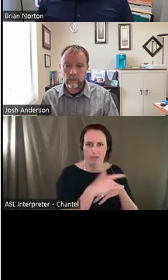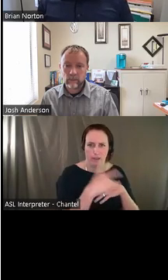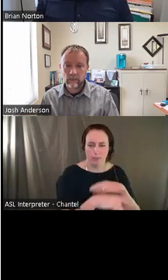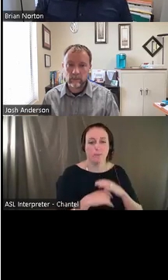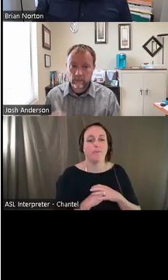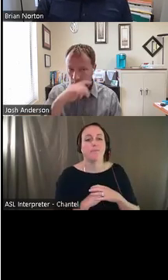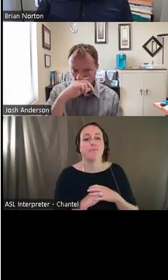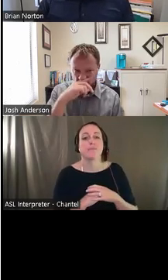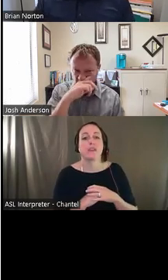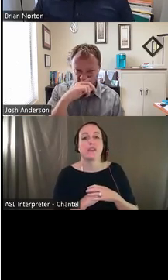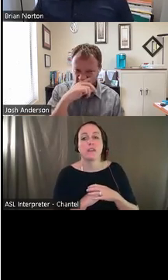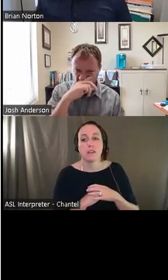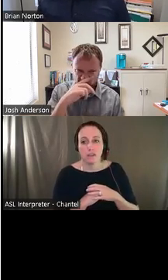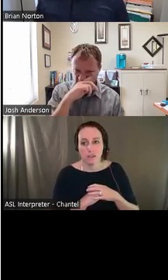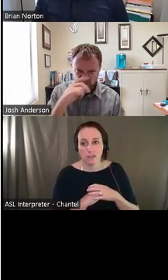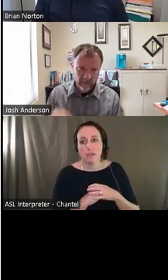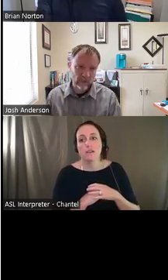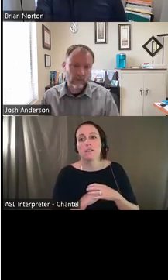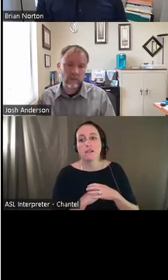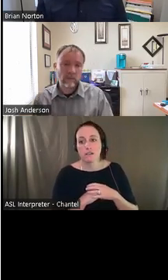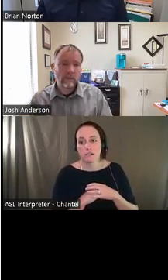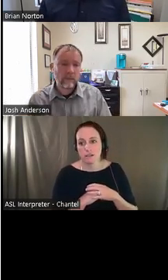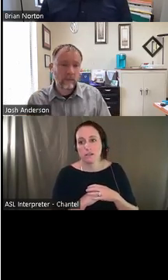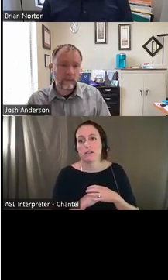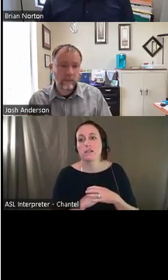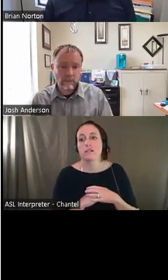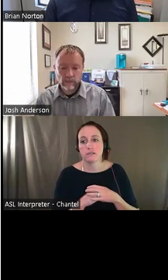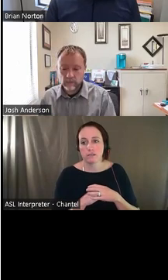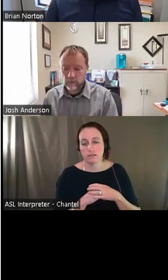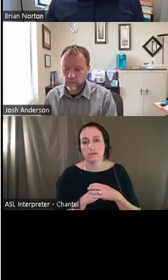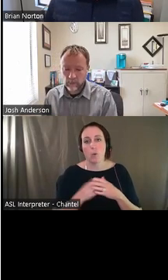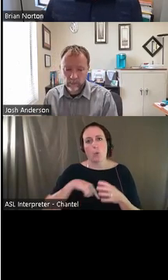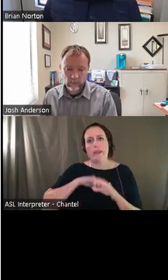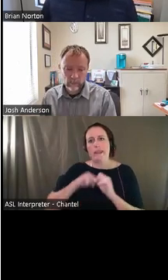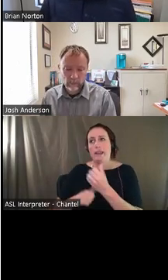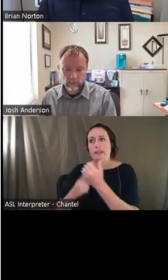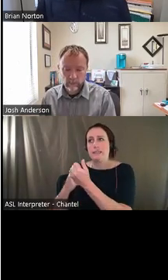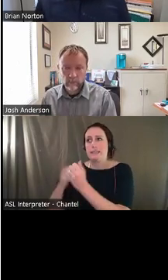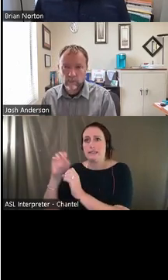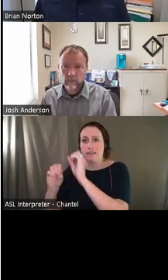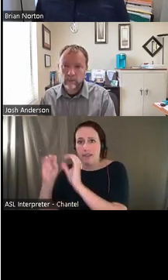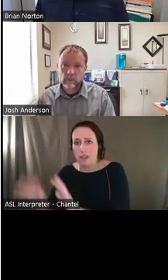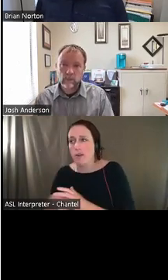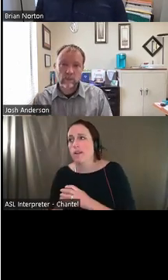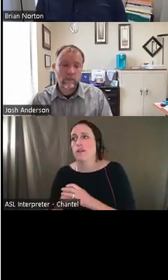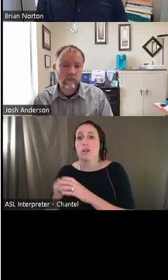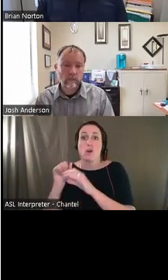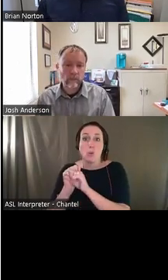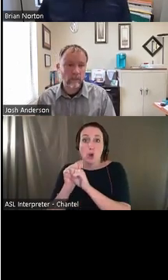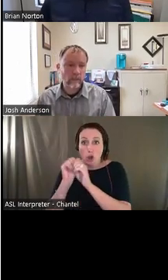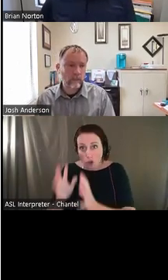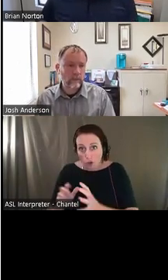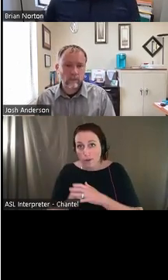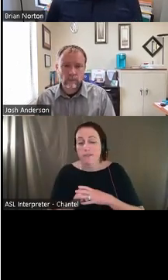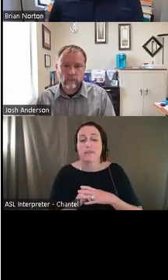help the evaluator and the person as they're getting into work, as they're doing their job, by getting people's hands on it. A couple of the